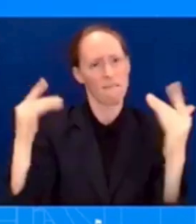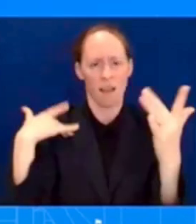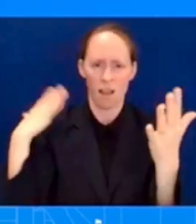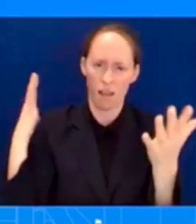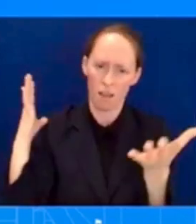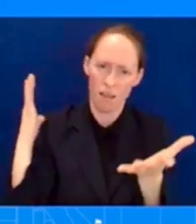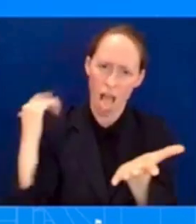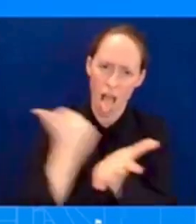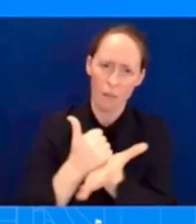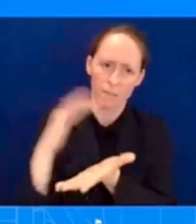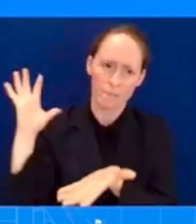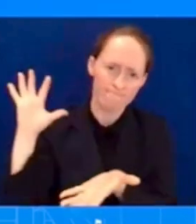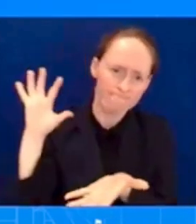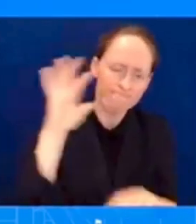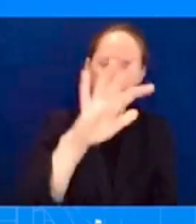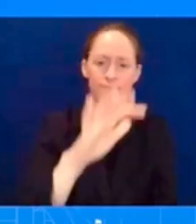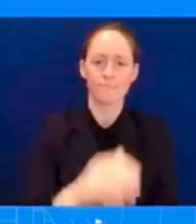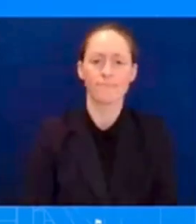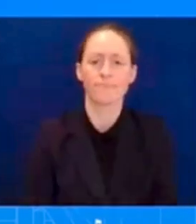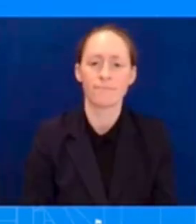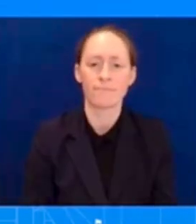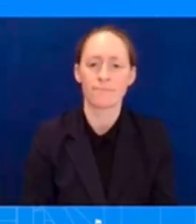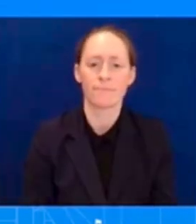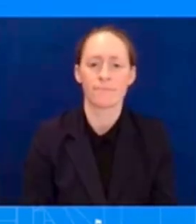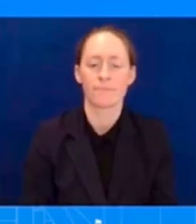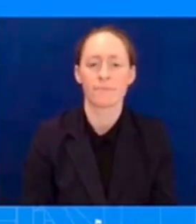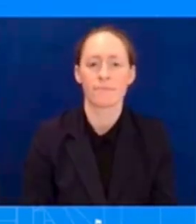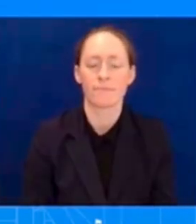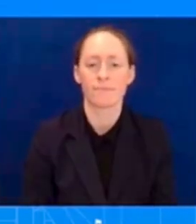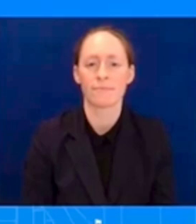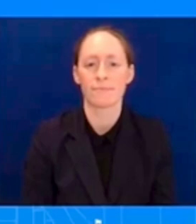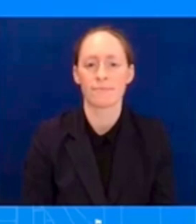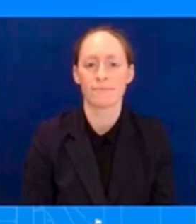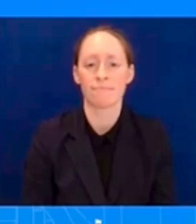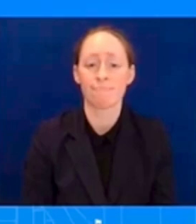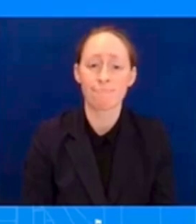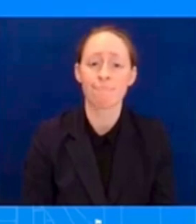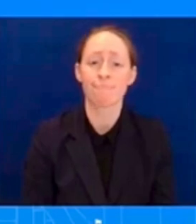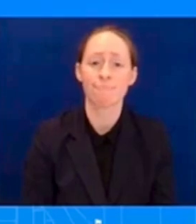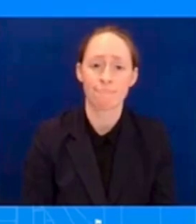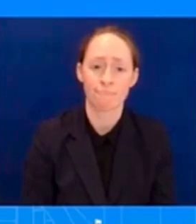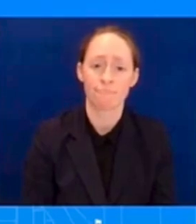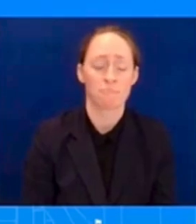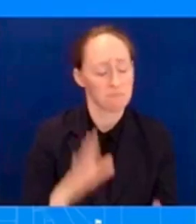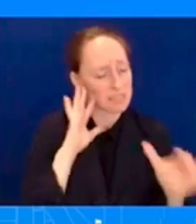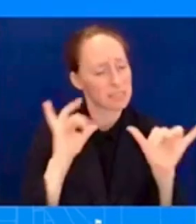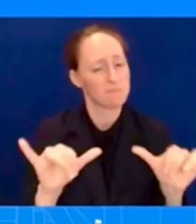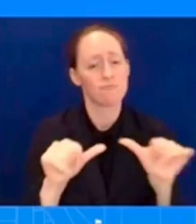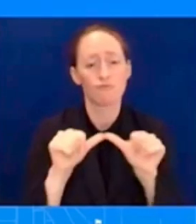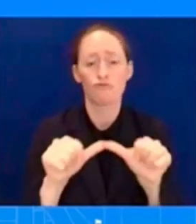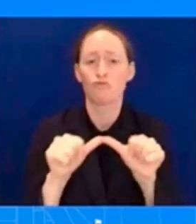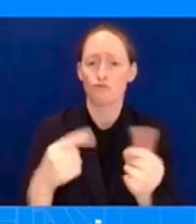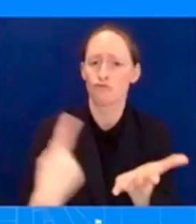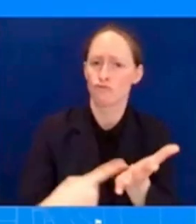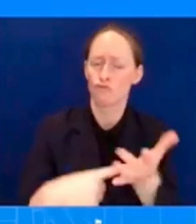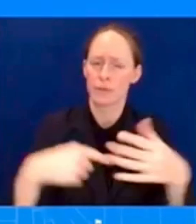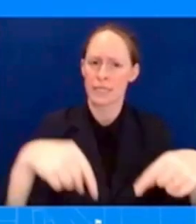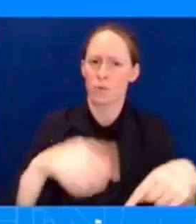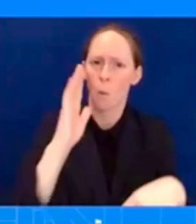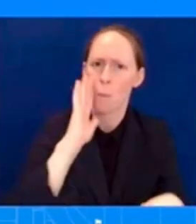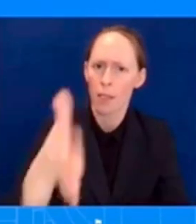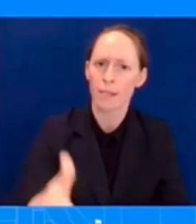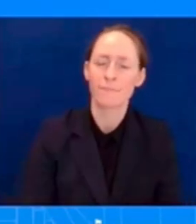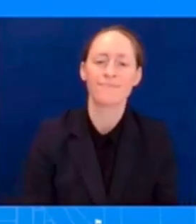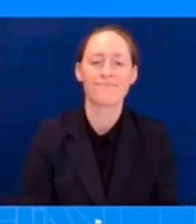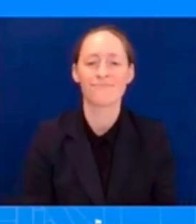And look, you're going to continue, certainly, to hear from us on this issue. Just really quickly, I want to follow up on some men. What's the level of concern inside the White House